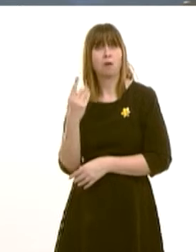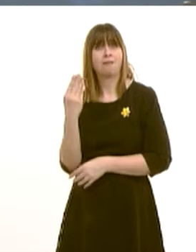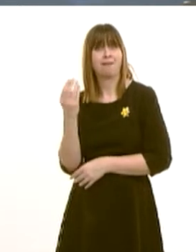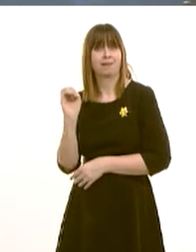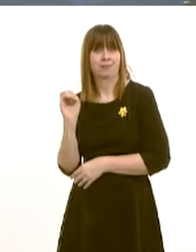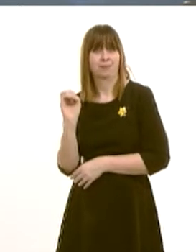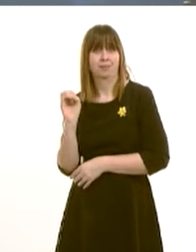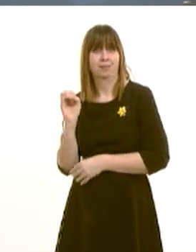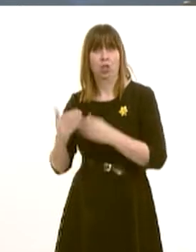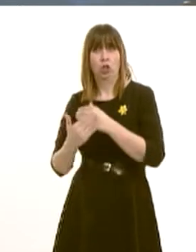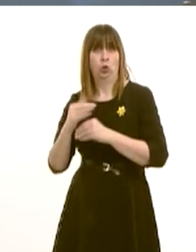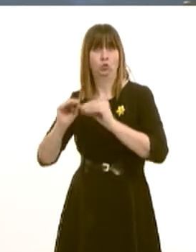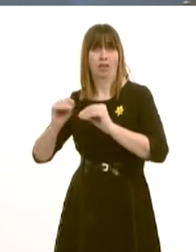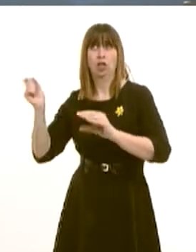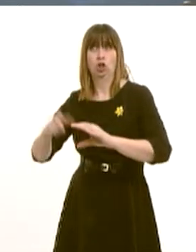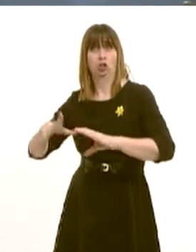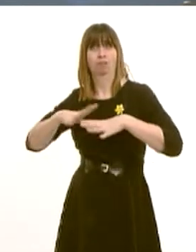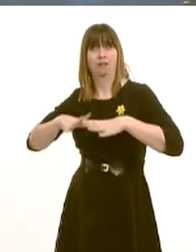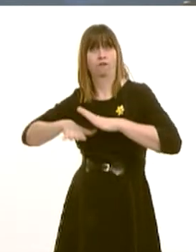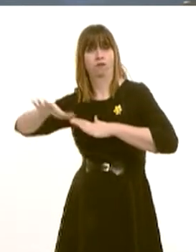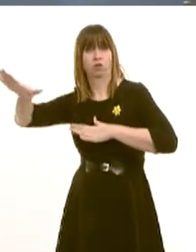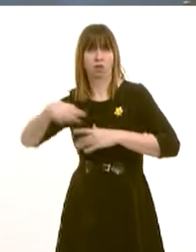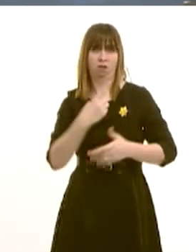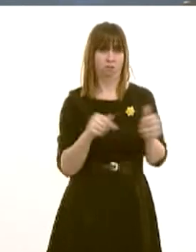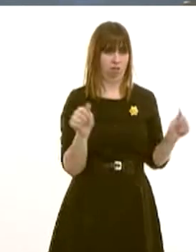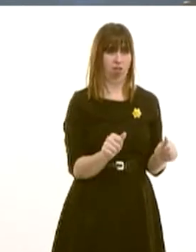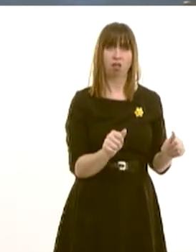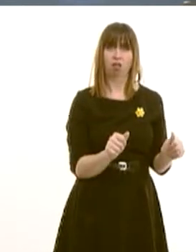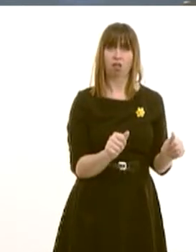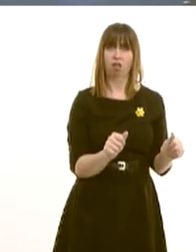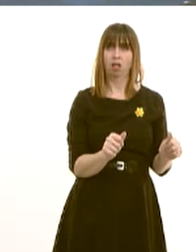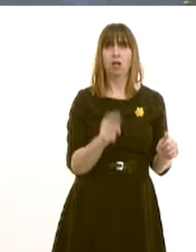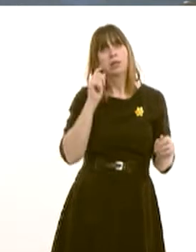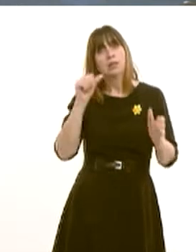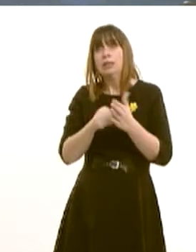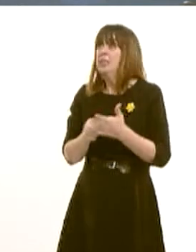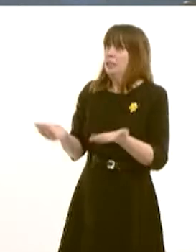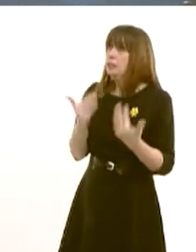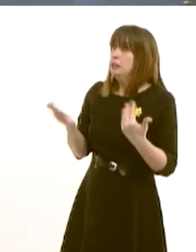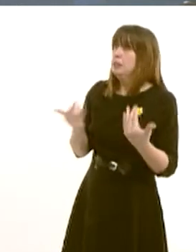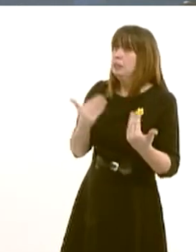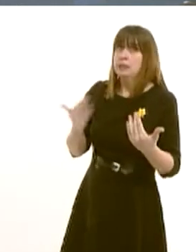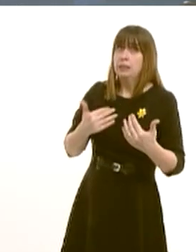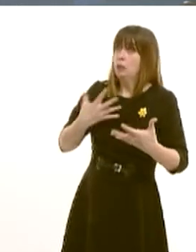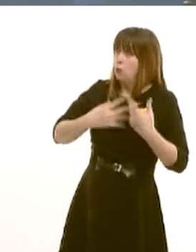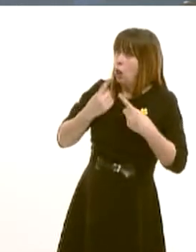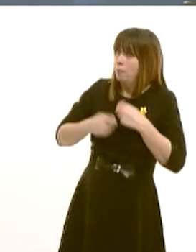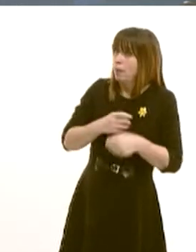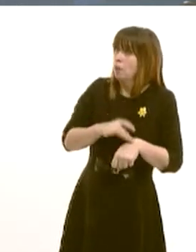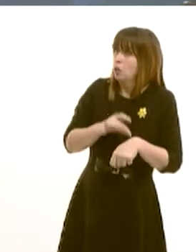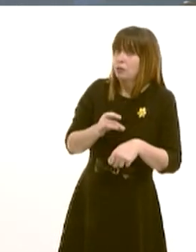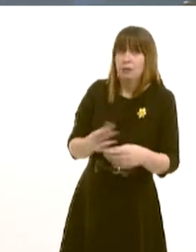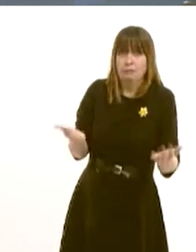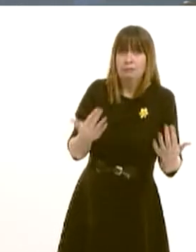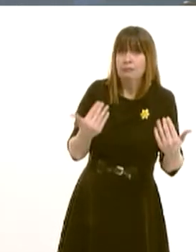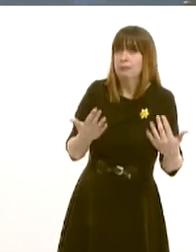new trainees every year. Now, given the difficulties of recruiting to existing training places and the fact that those training